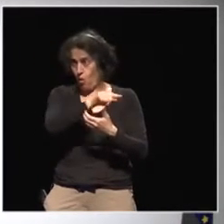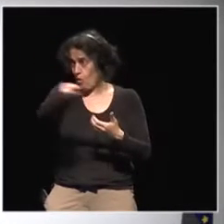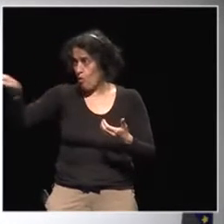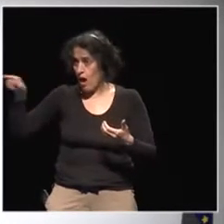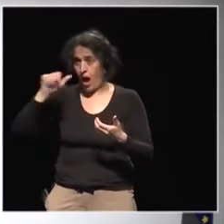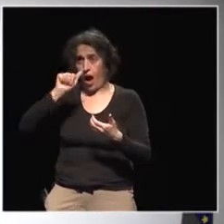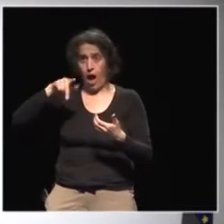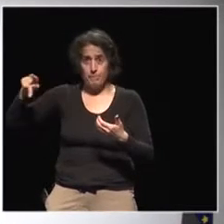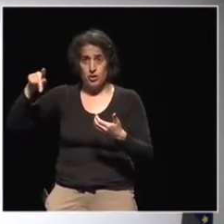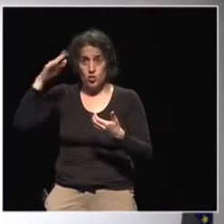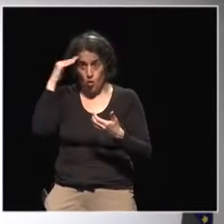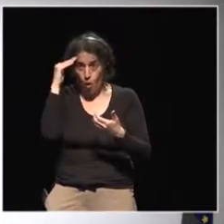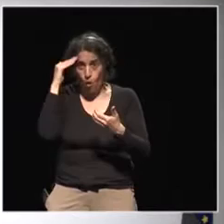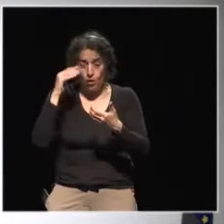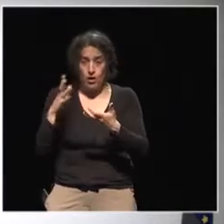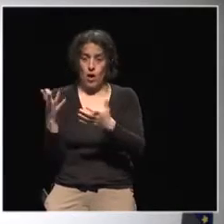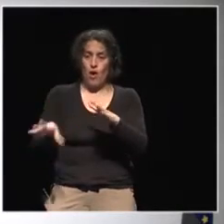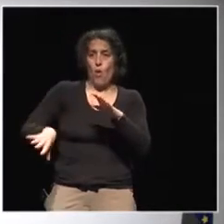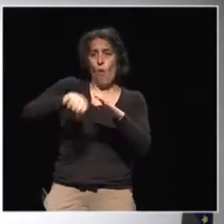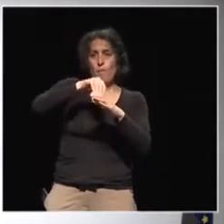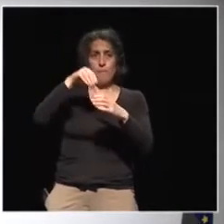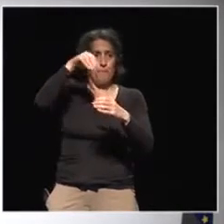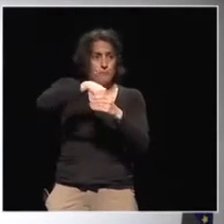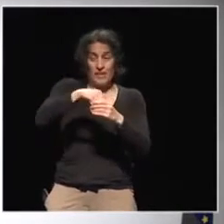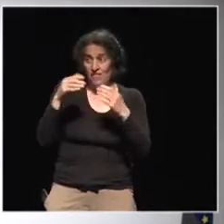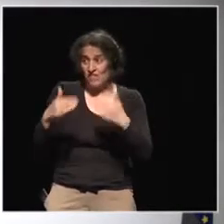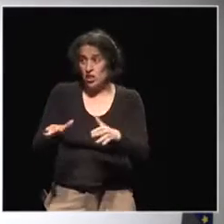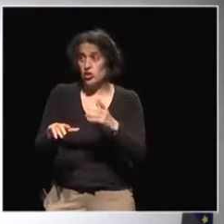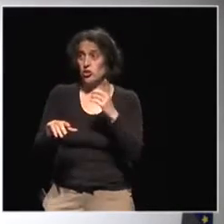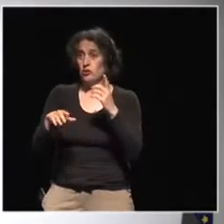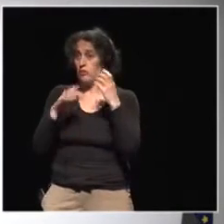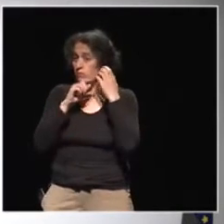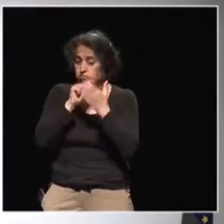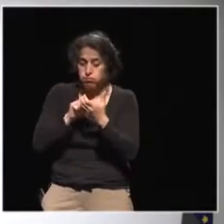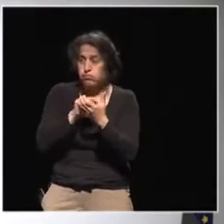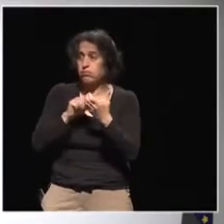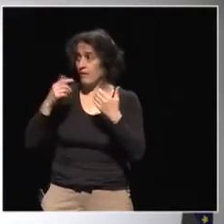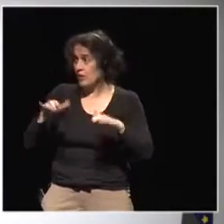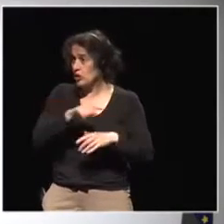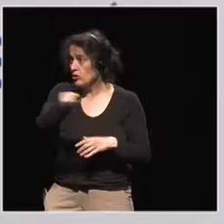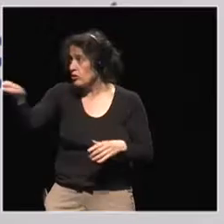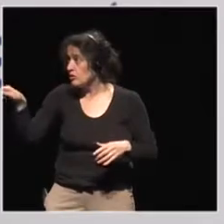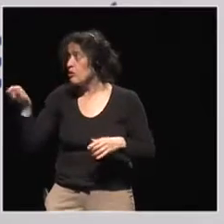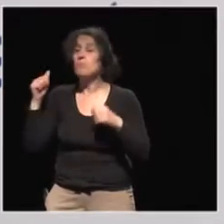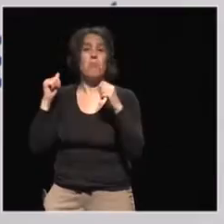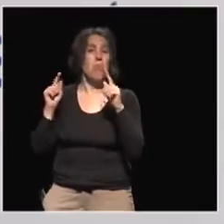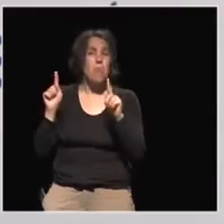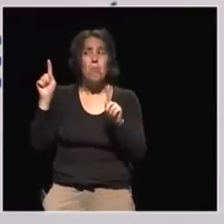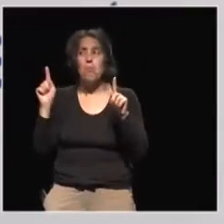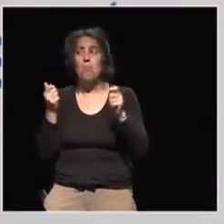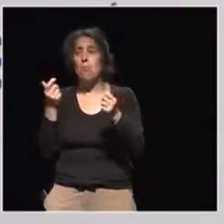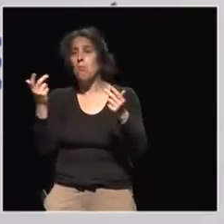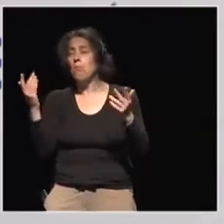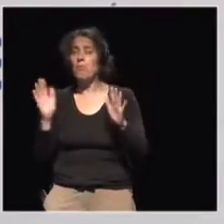the mobile app already, has downloaded it and used it already in the audience? Okay, really few. Okay,